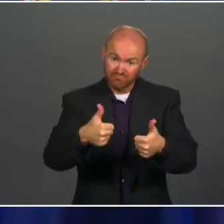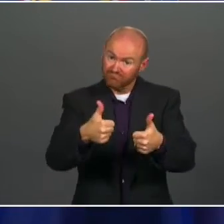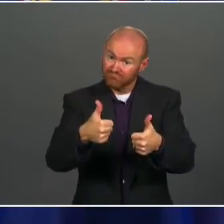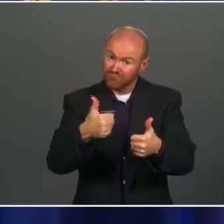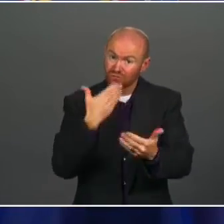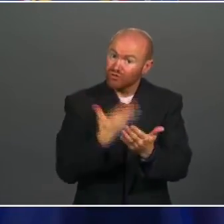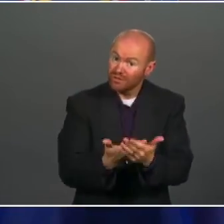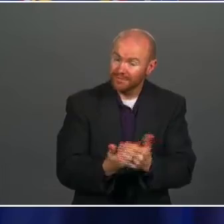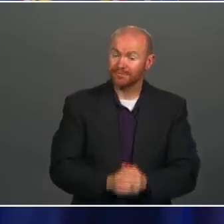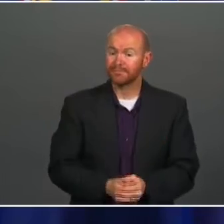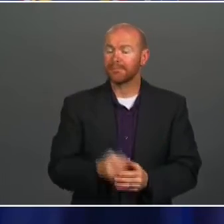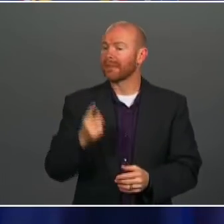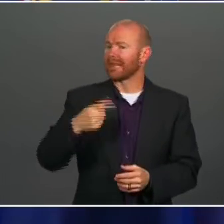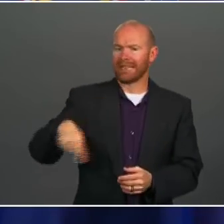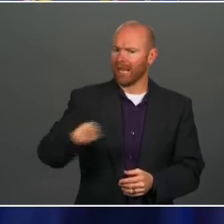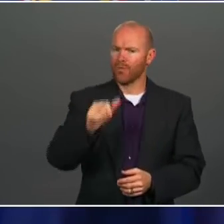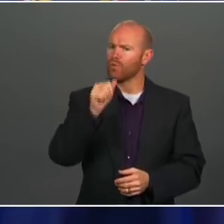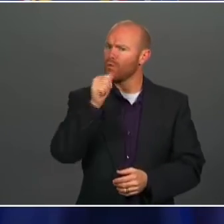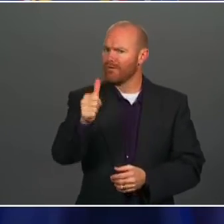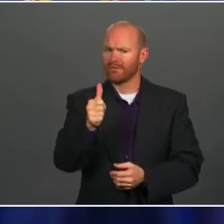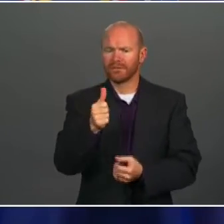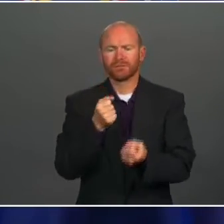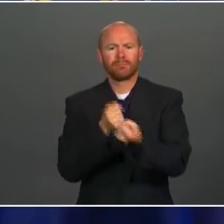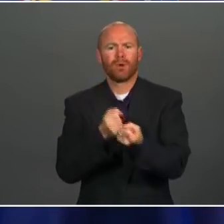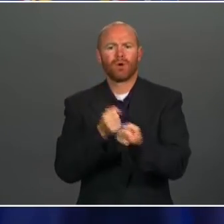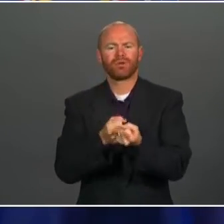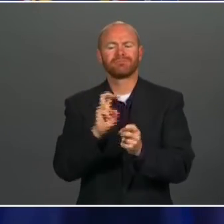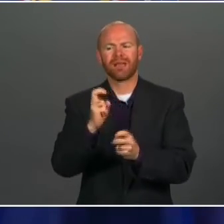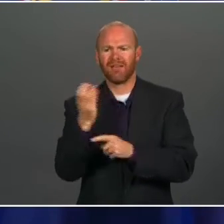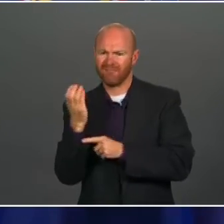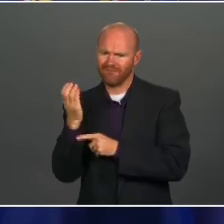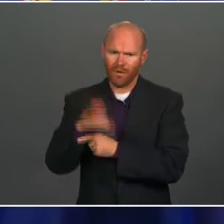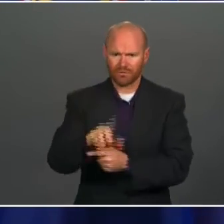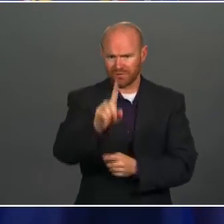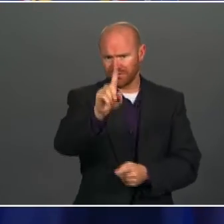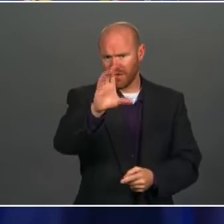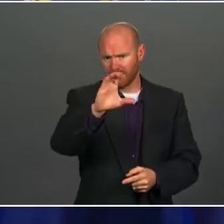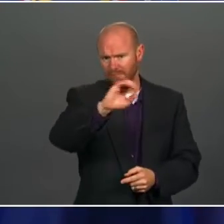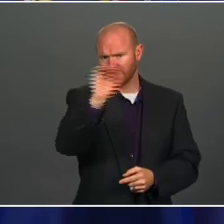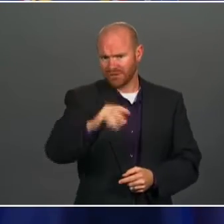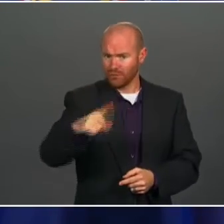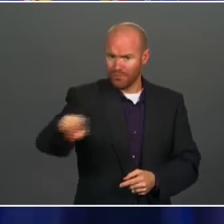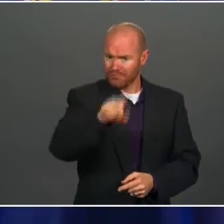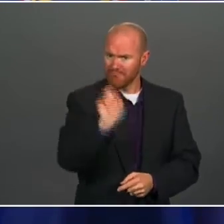They would not have supported an outright ban on any type of vaccine mandate.